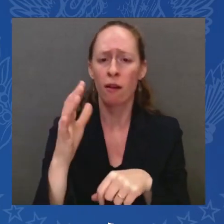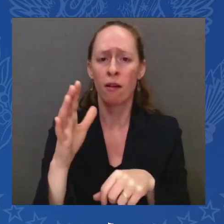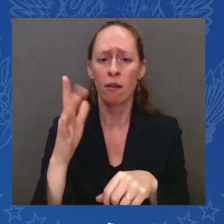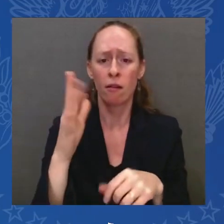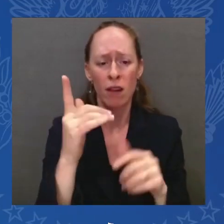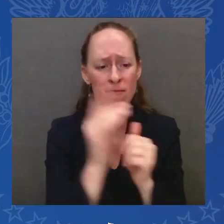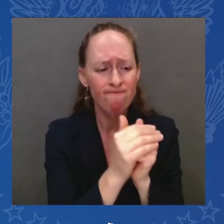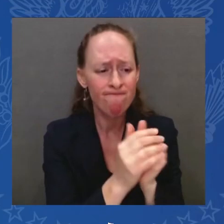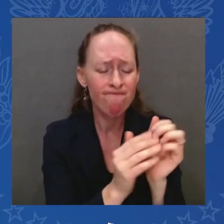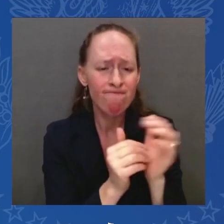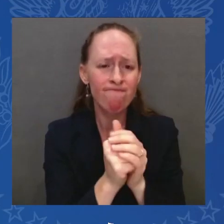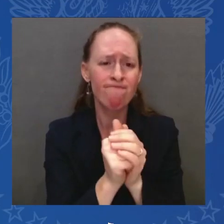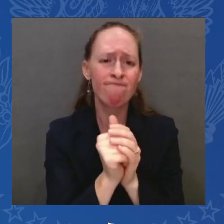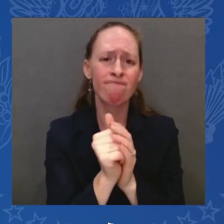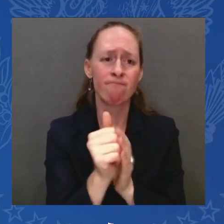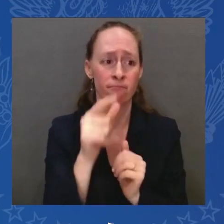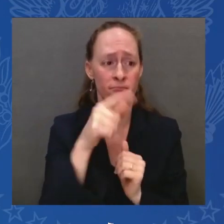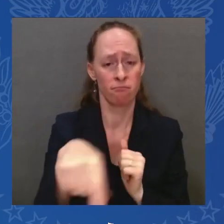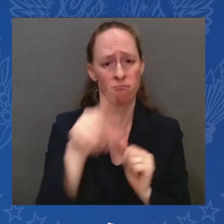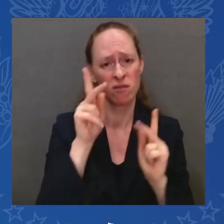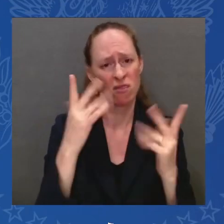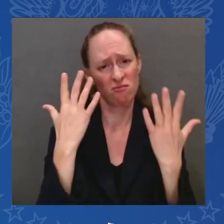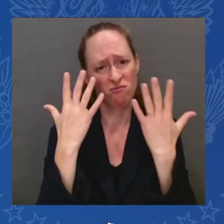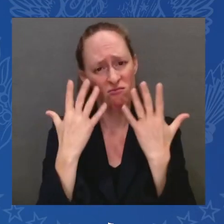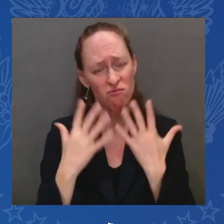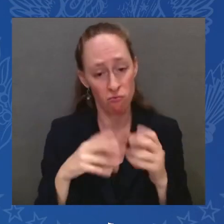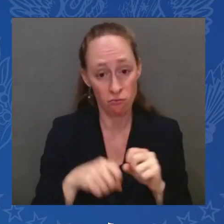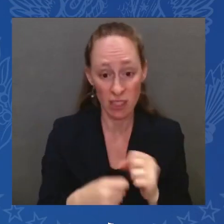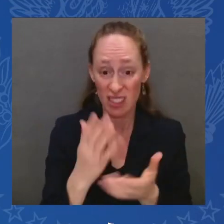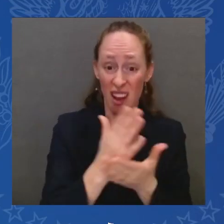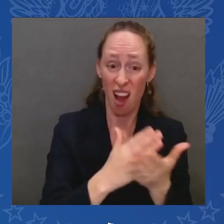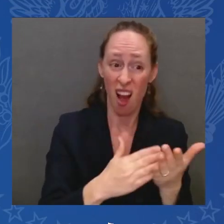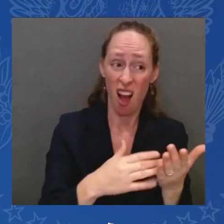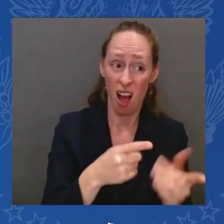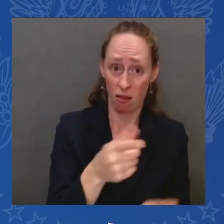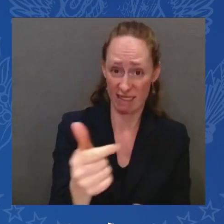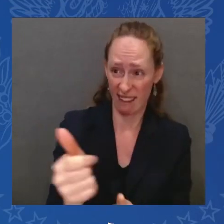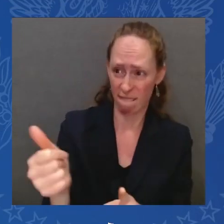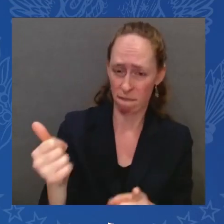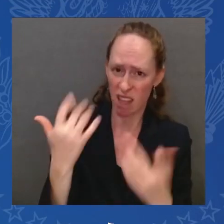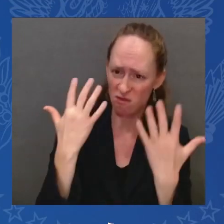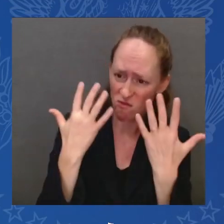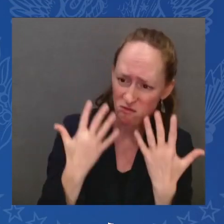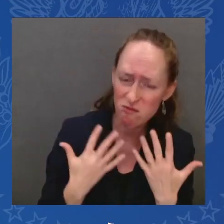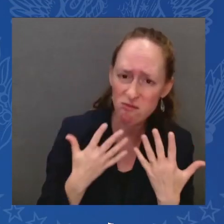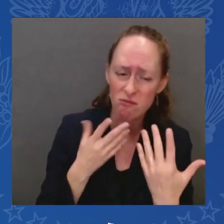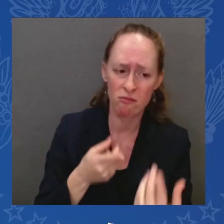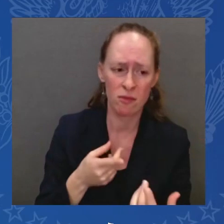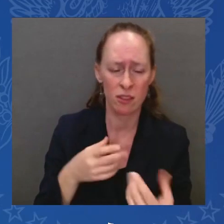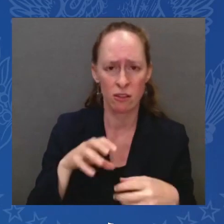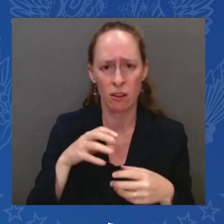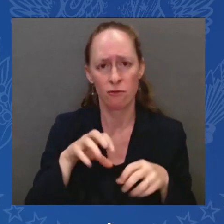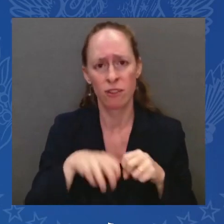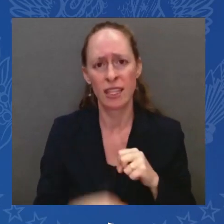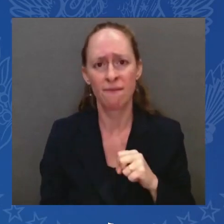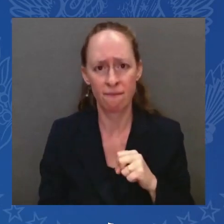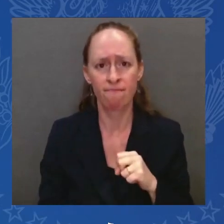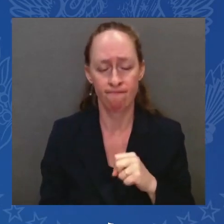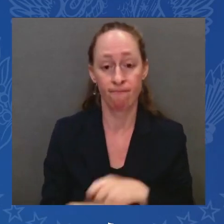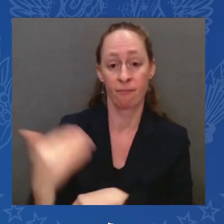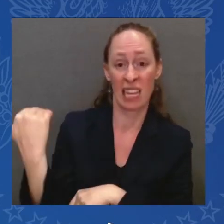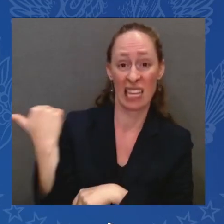And and you'll read this weekend in synagogue, the Torah teaches us that God made